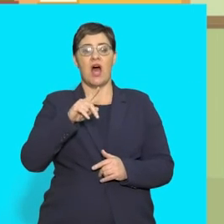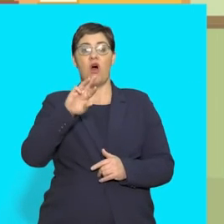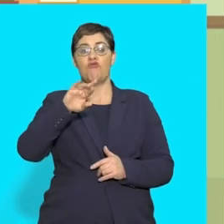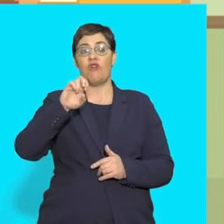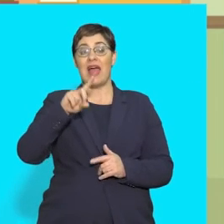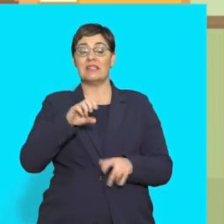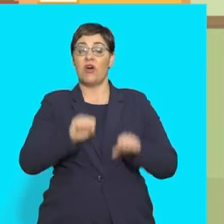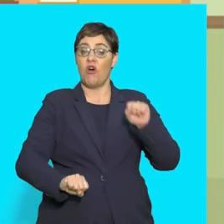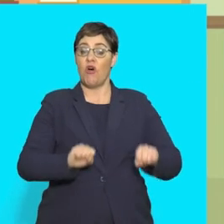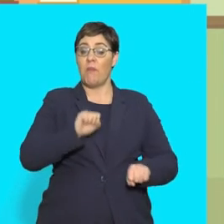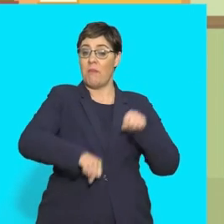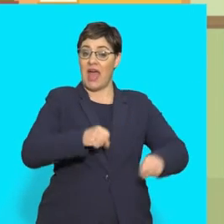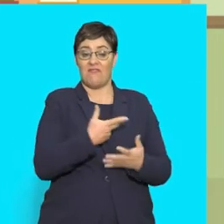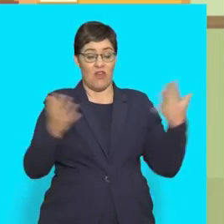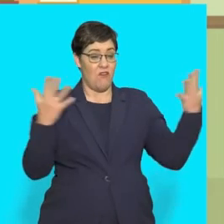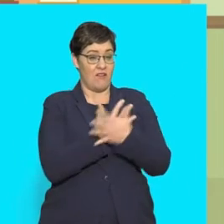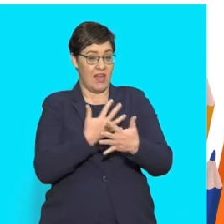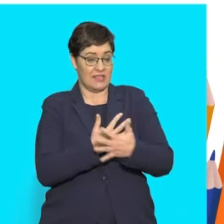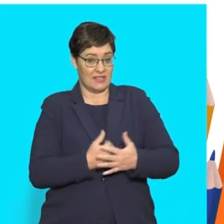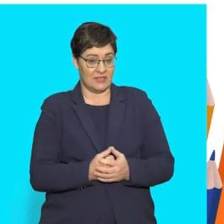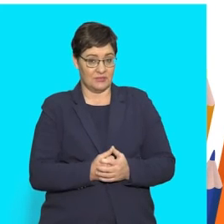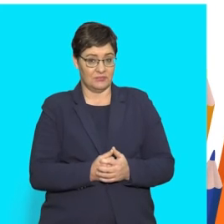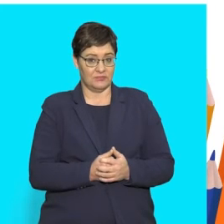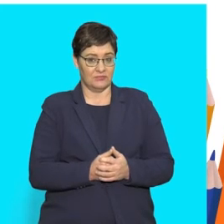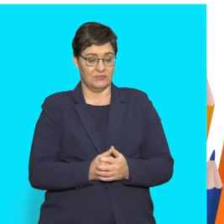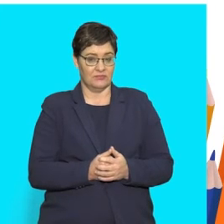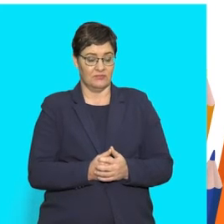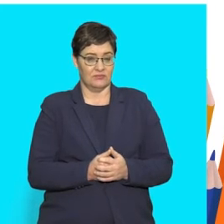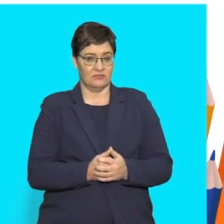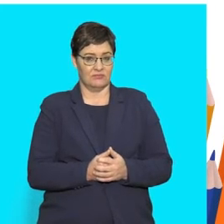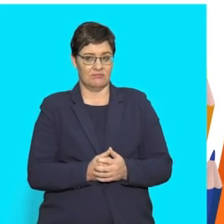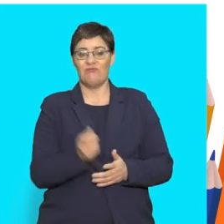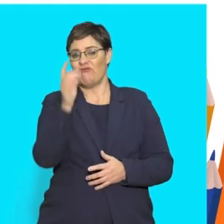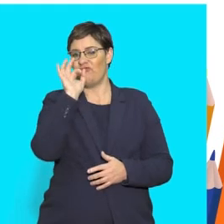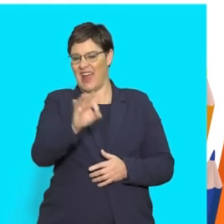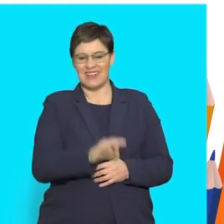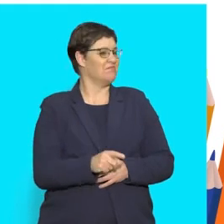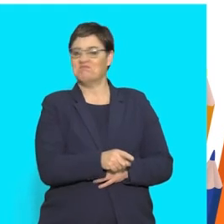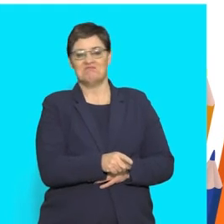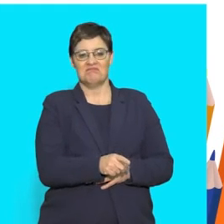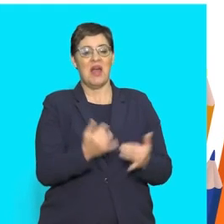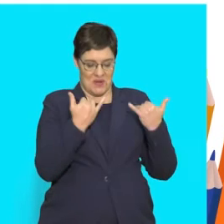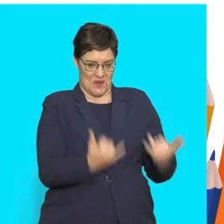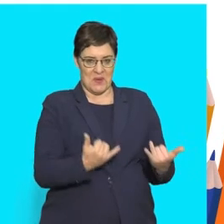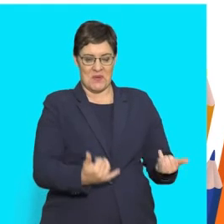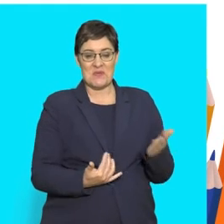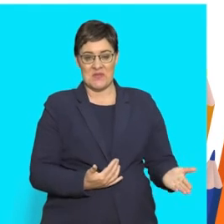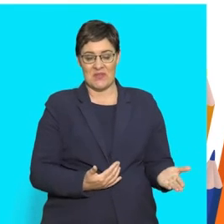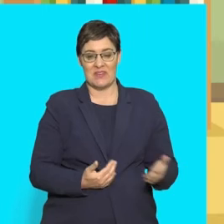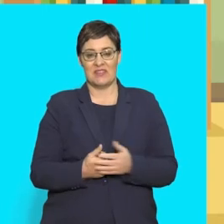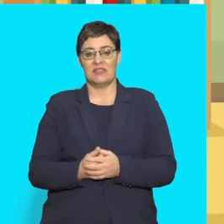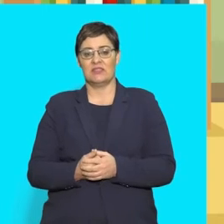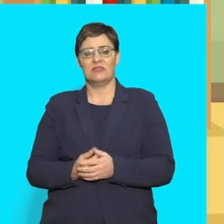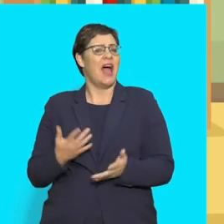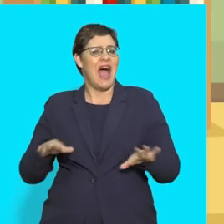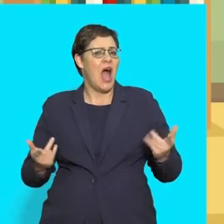bike very fast. 19. You've got it! 19. That was in the present tense.